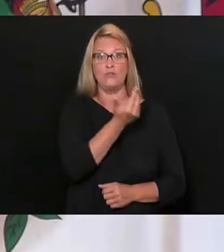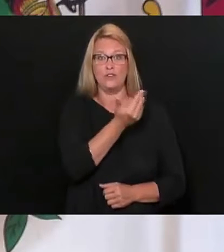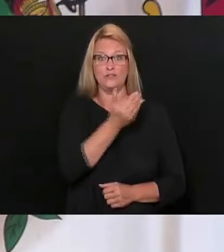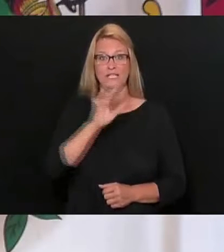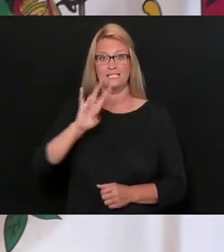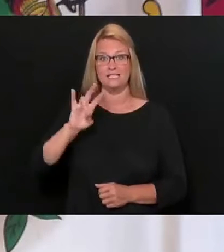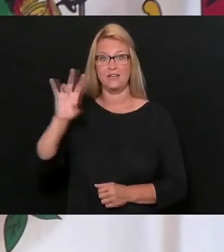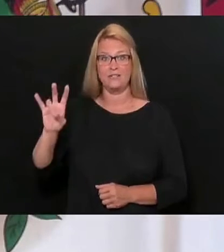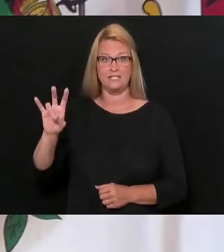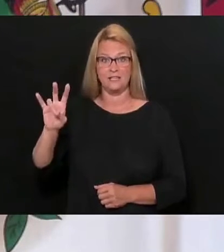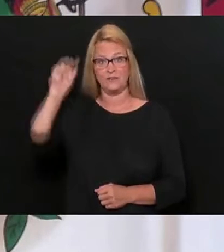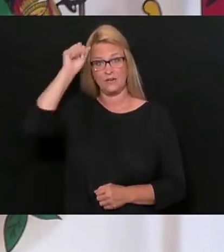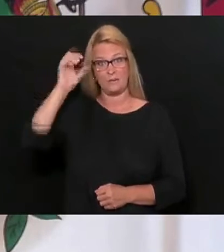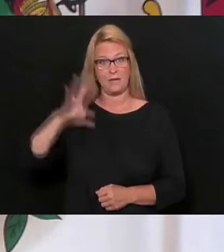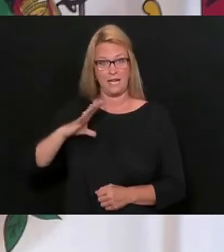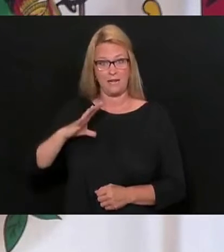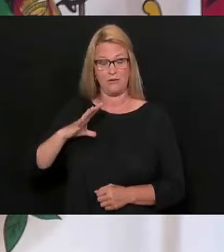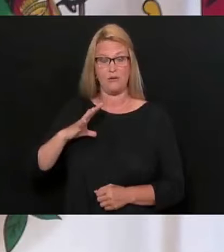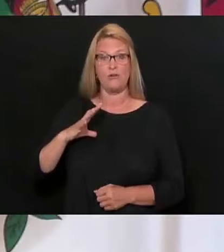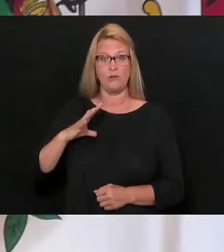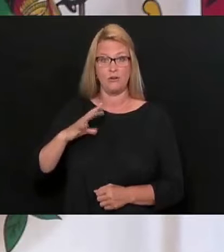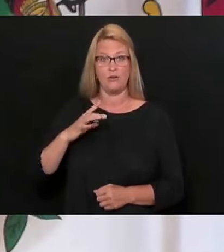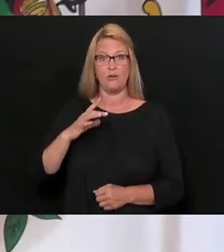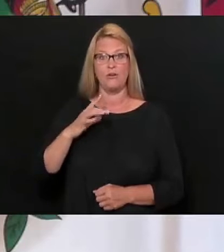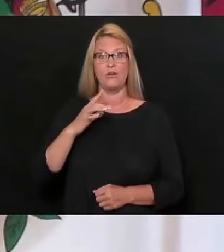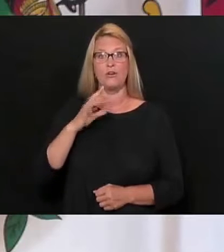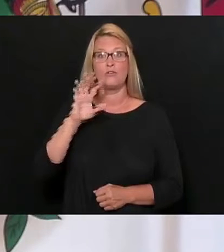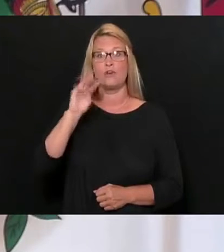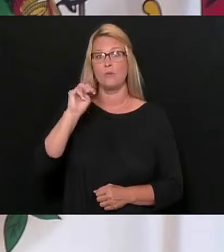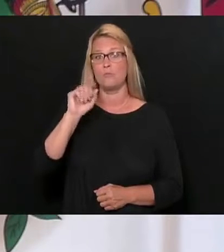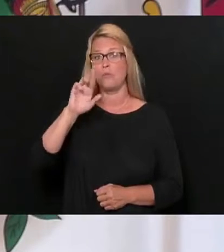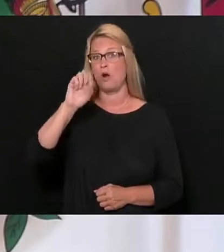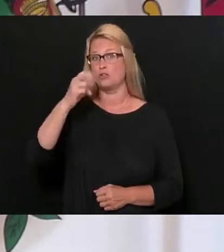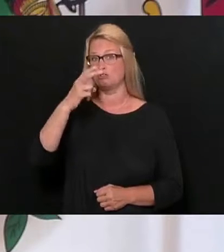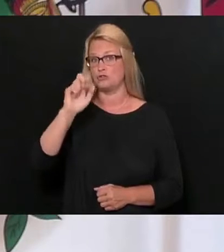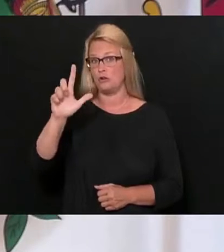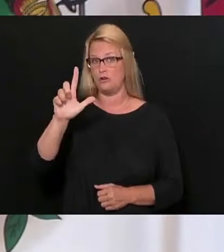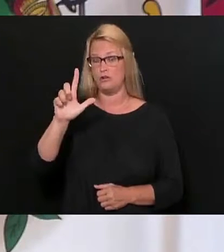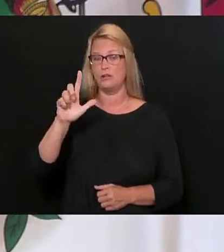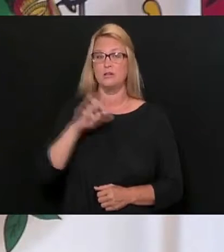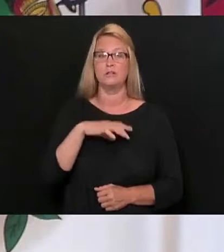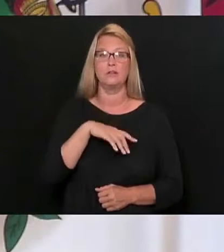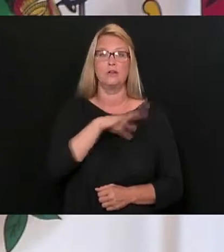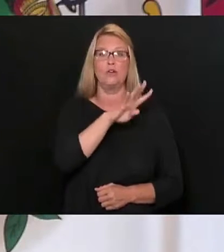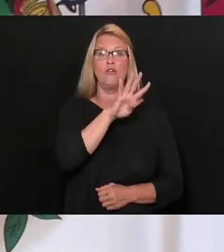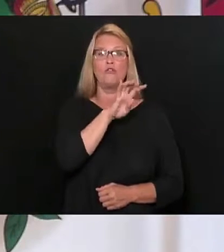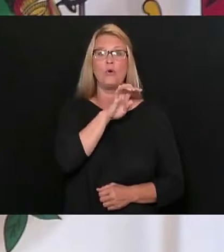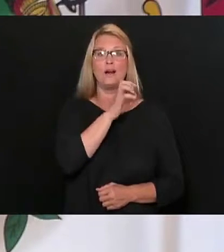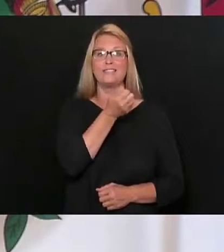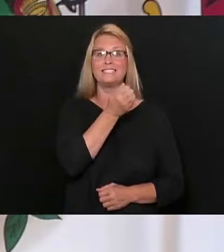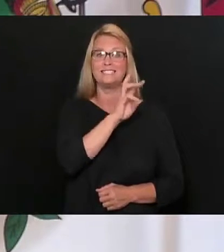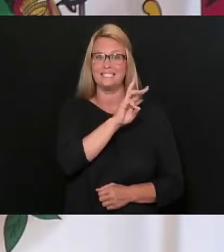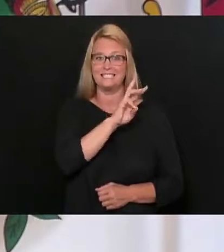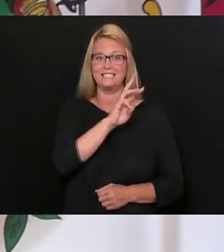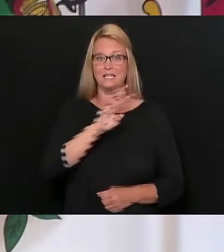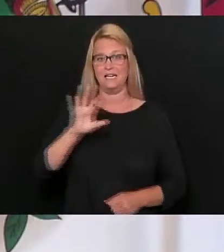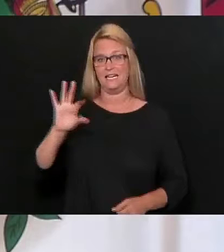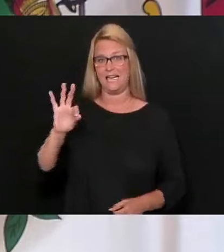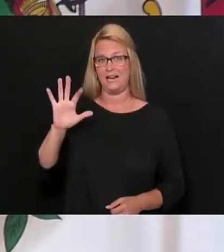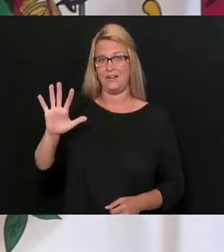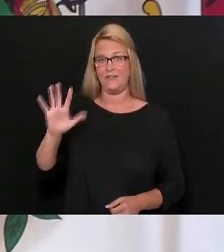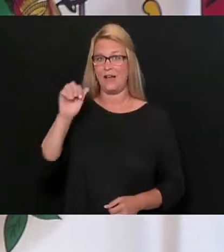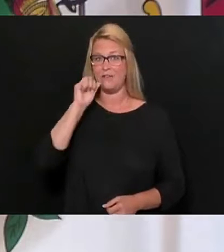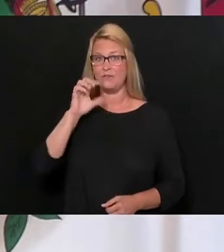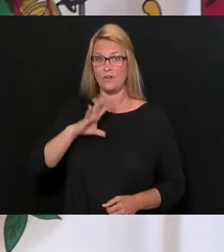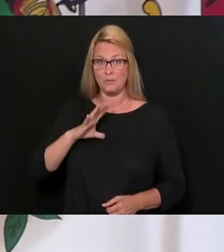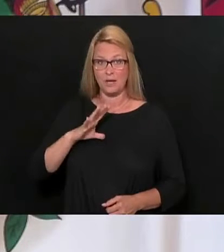is a 77-year-old male from Marshall County. Our 416th death is a 95-year-old